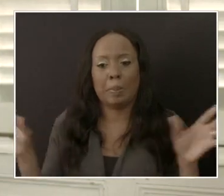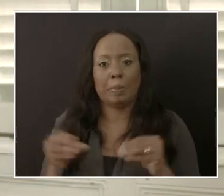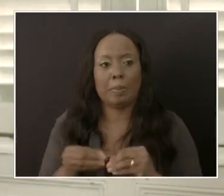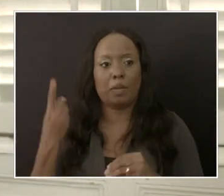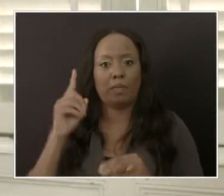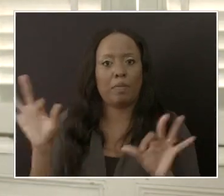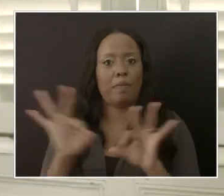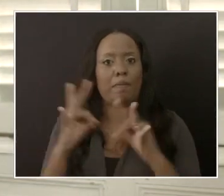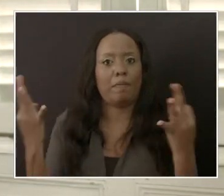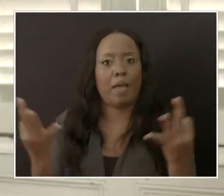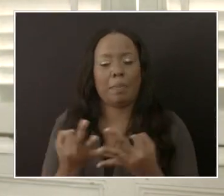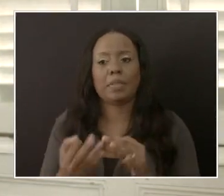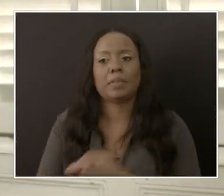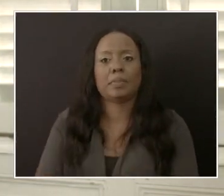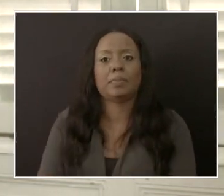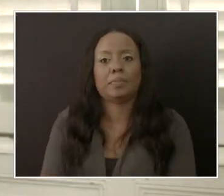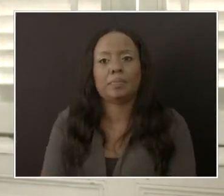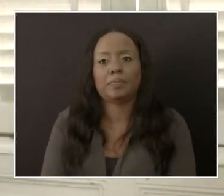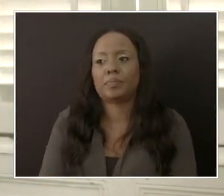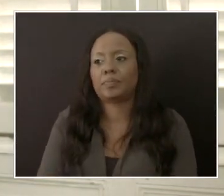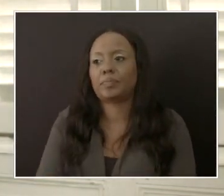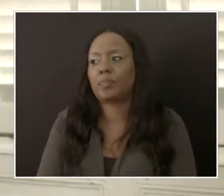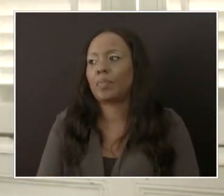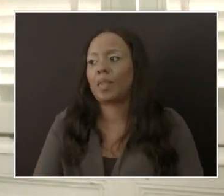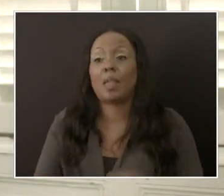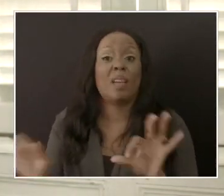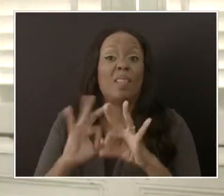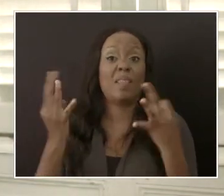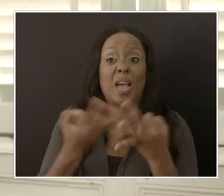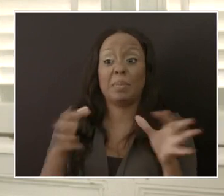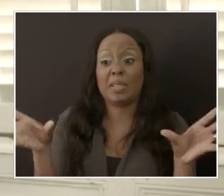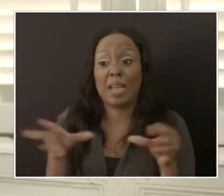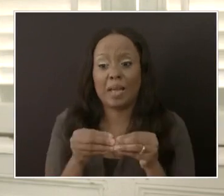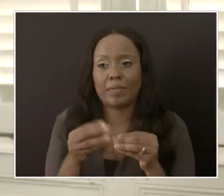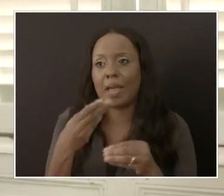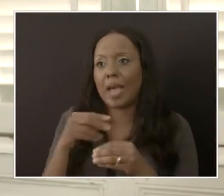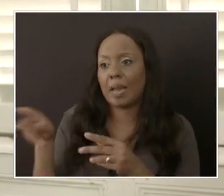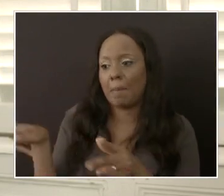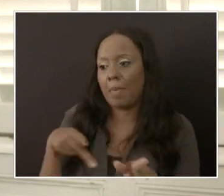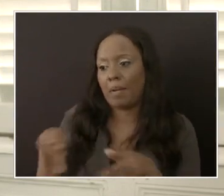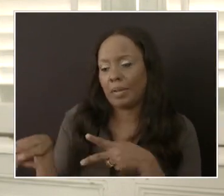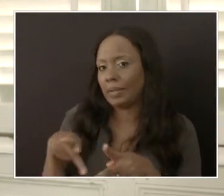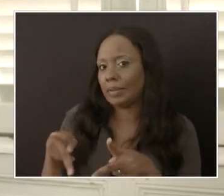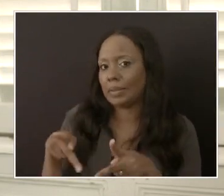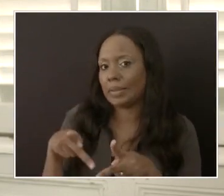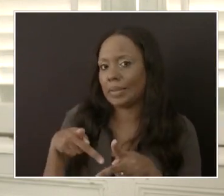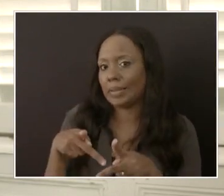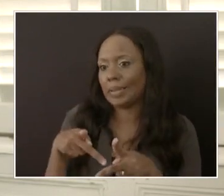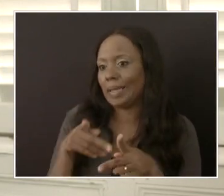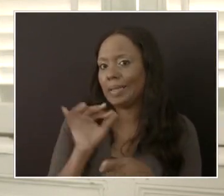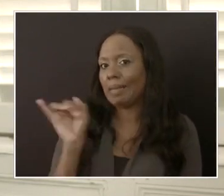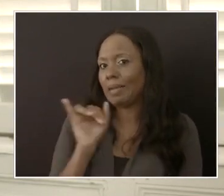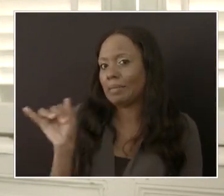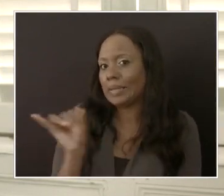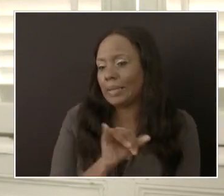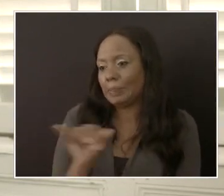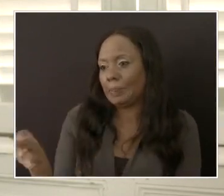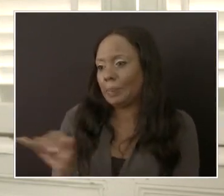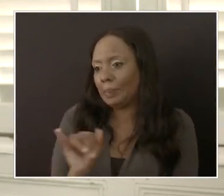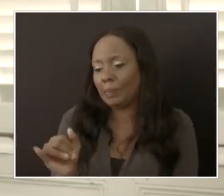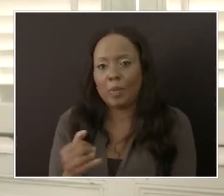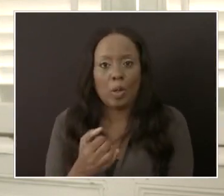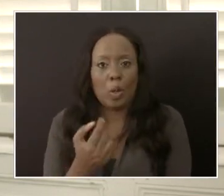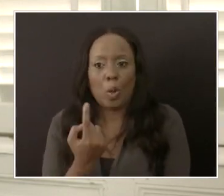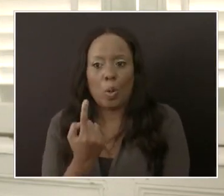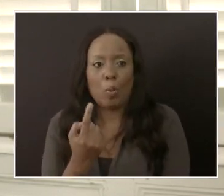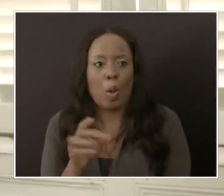gathering and, and the definition of parity under the law can be quite blurred. So while one group may decide